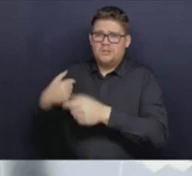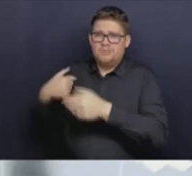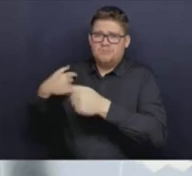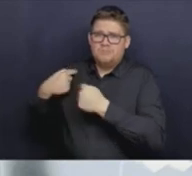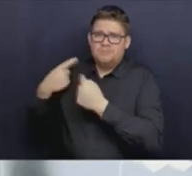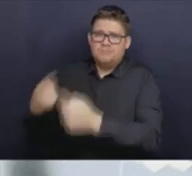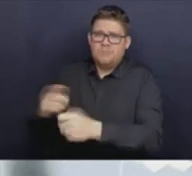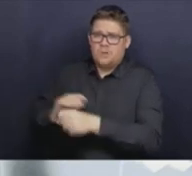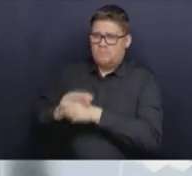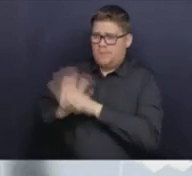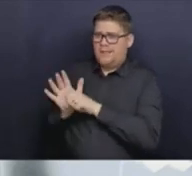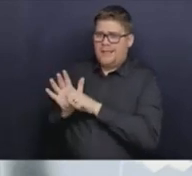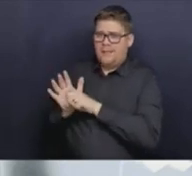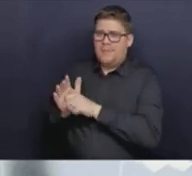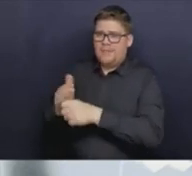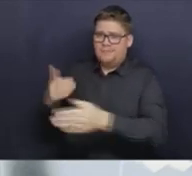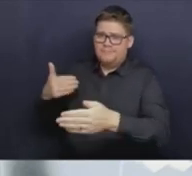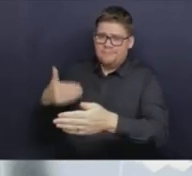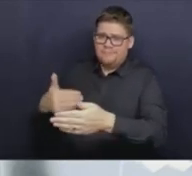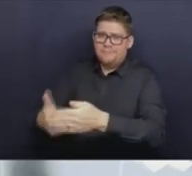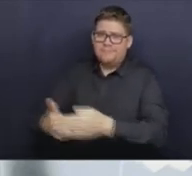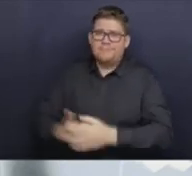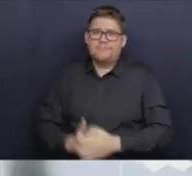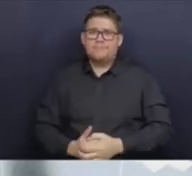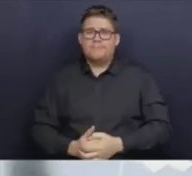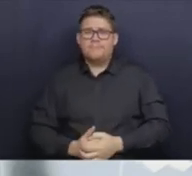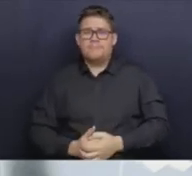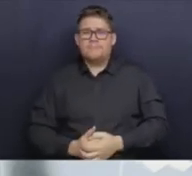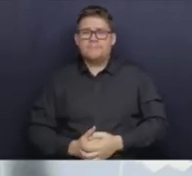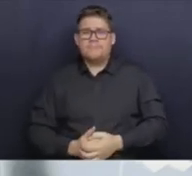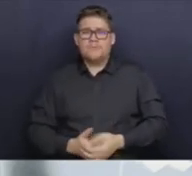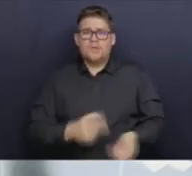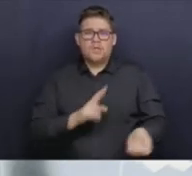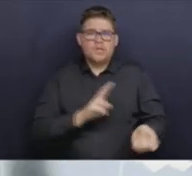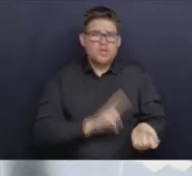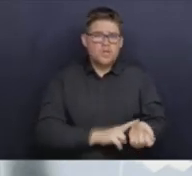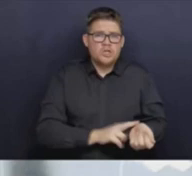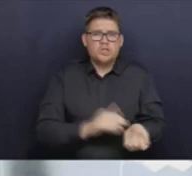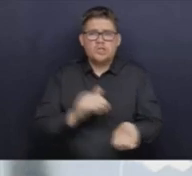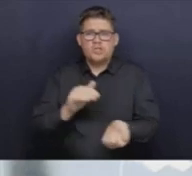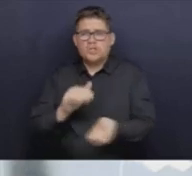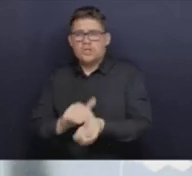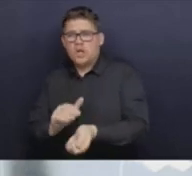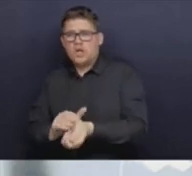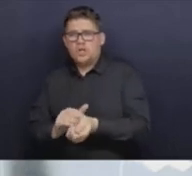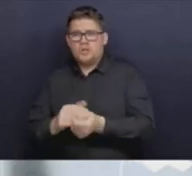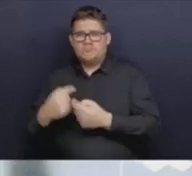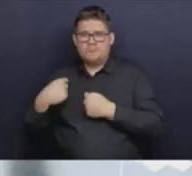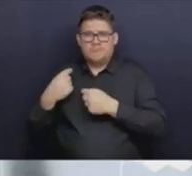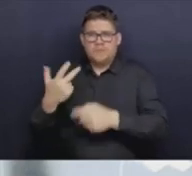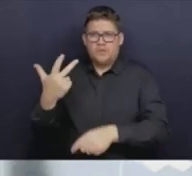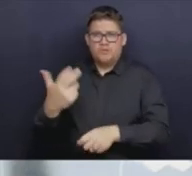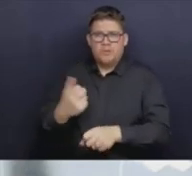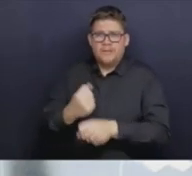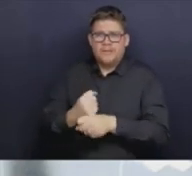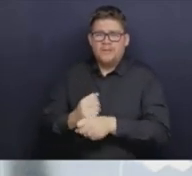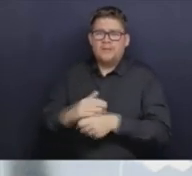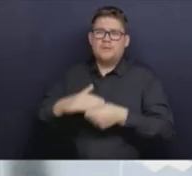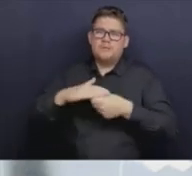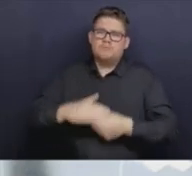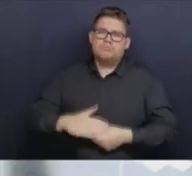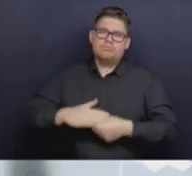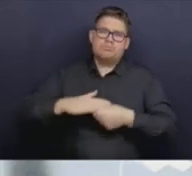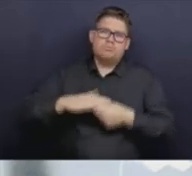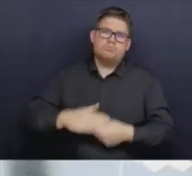in spite of the constant pressure that's existed, no high season and low season, just constant